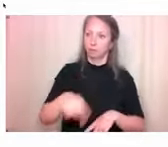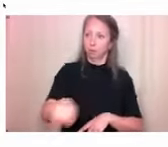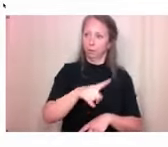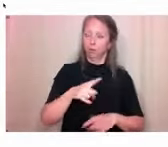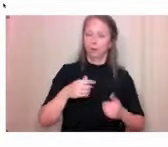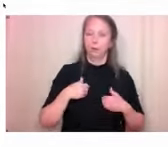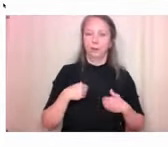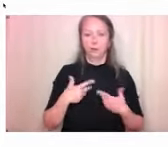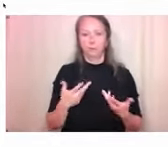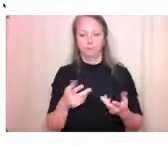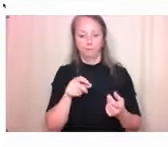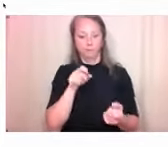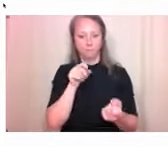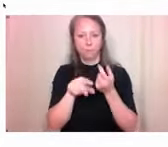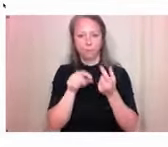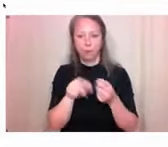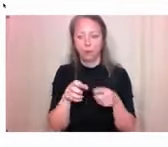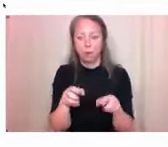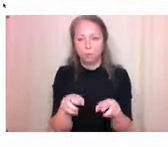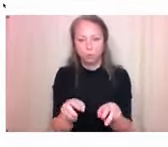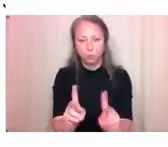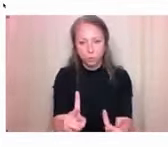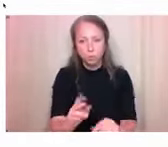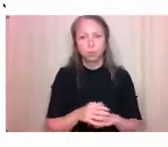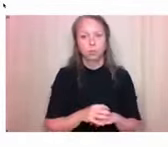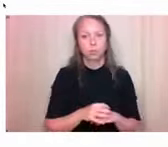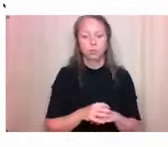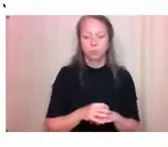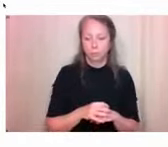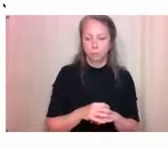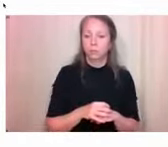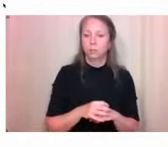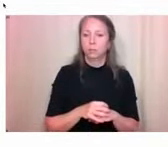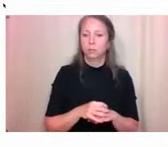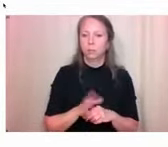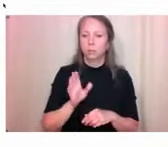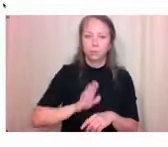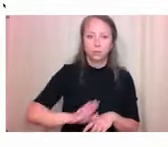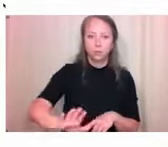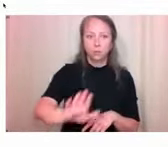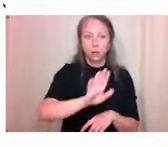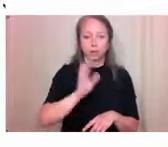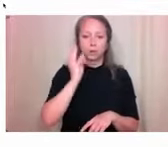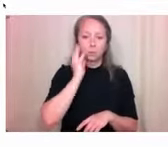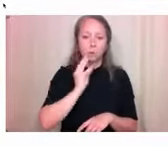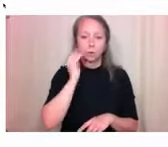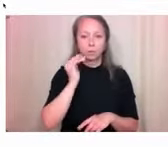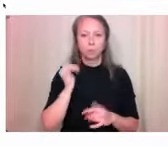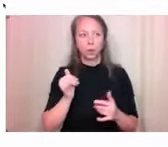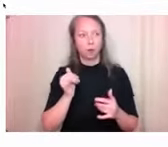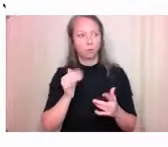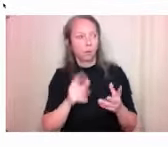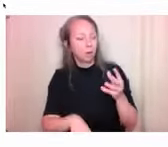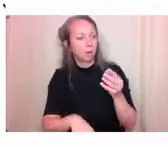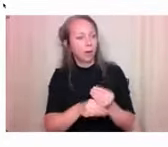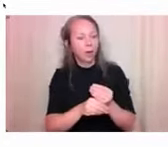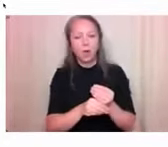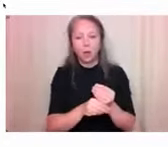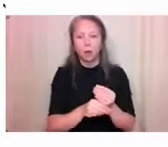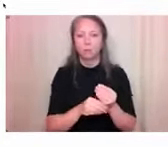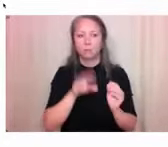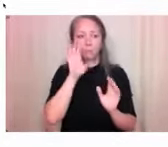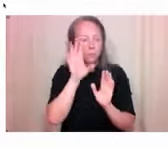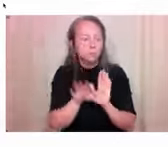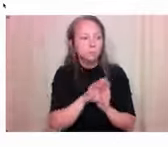their communities will hopefully help them to feel a little bit more heard and a little bit more included in the community as well. So,